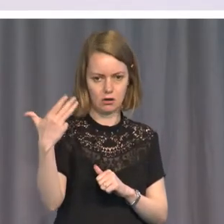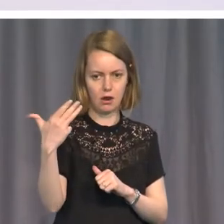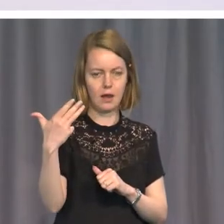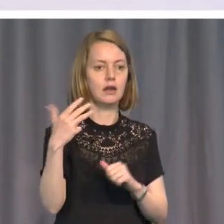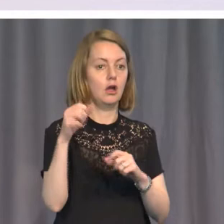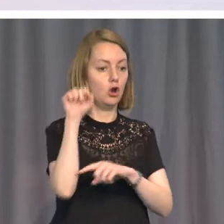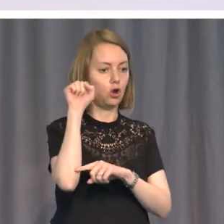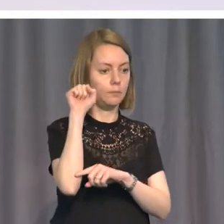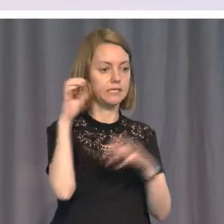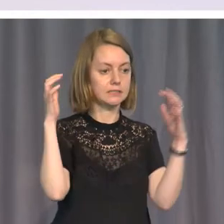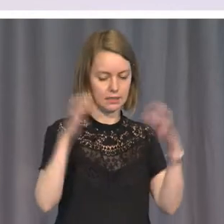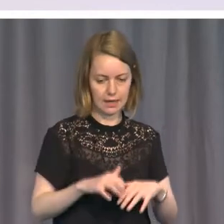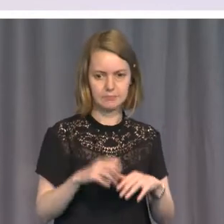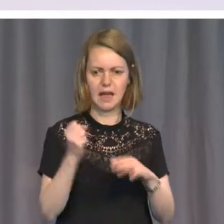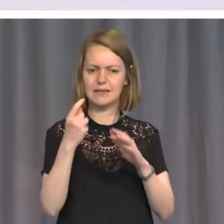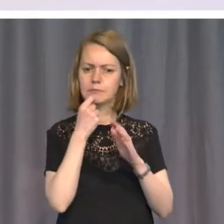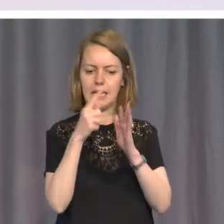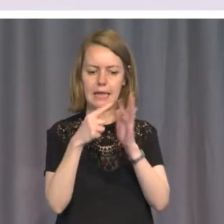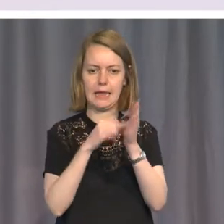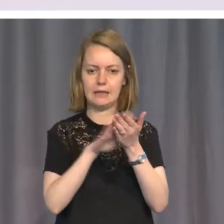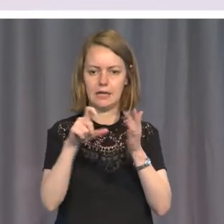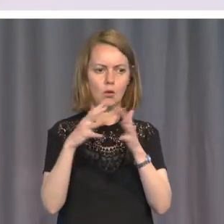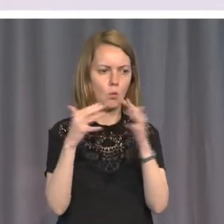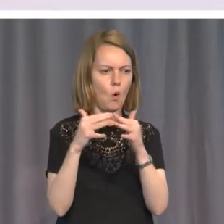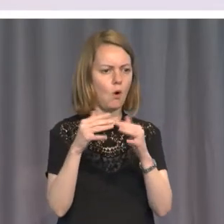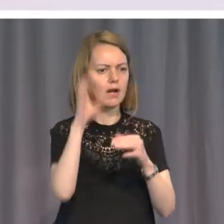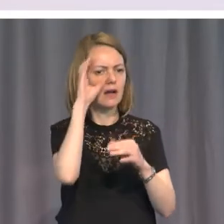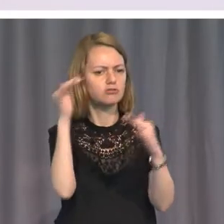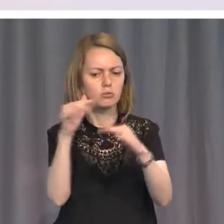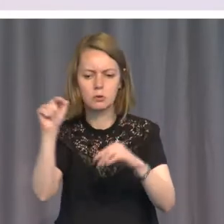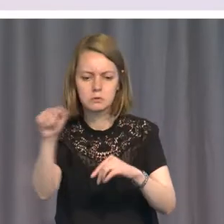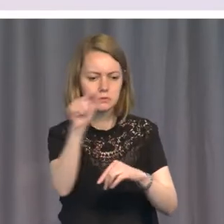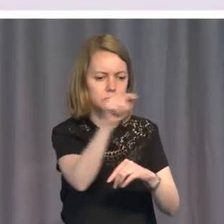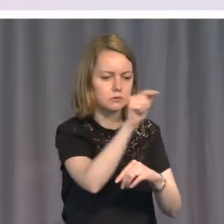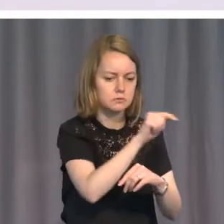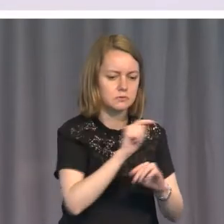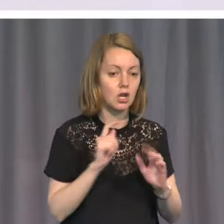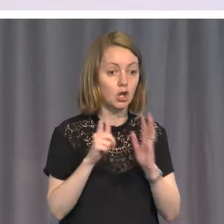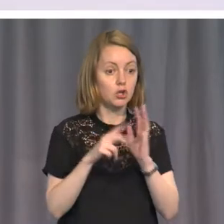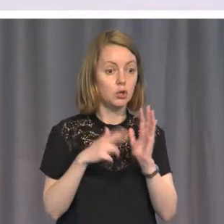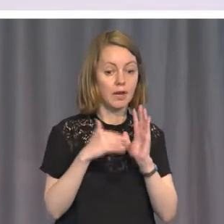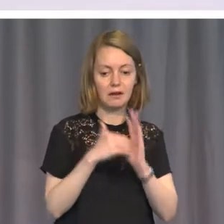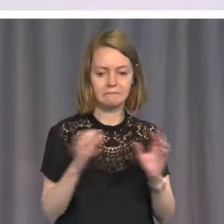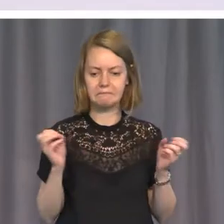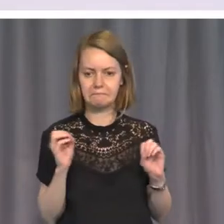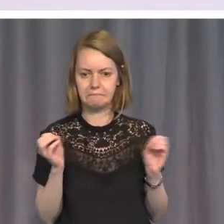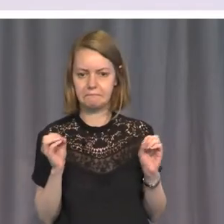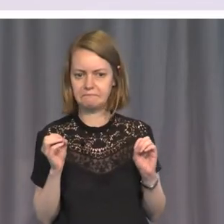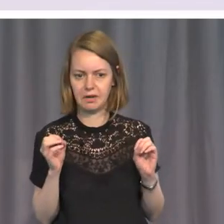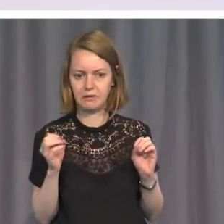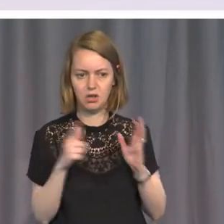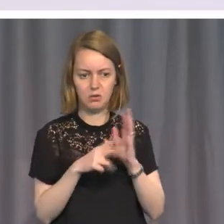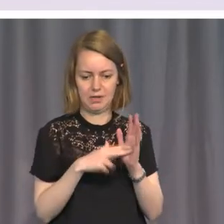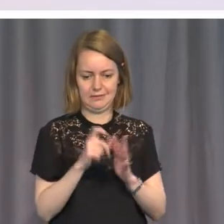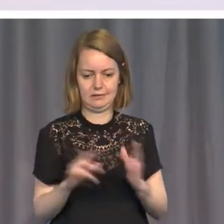out, UN diplomacy, anyone's diplomacy, were helpless and hopeless. There was that black joke I heard